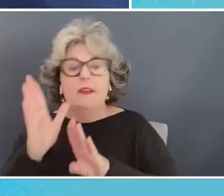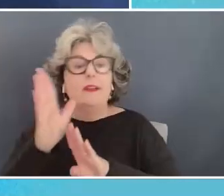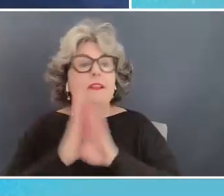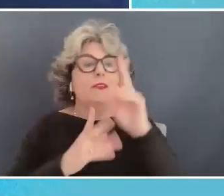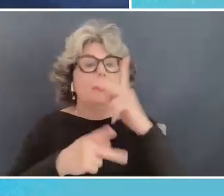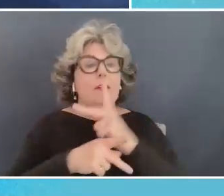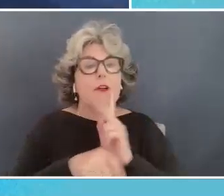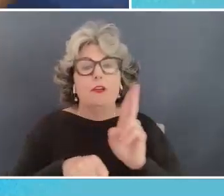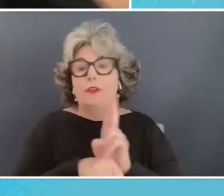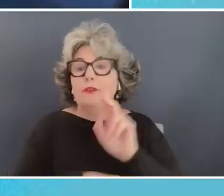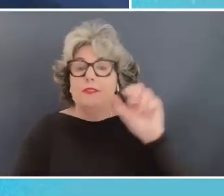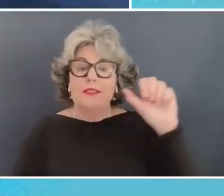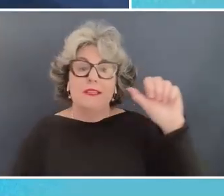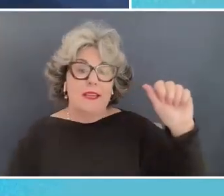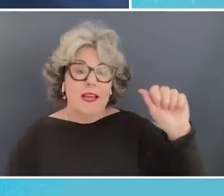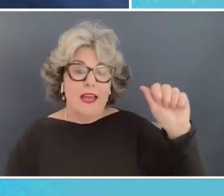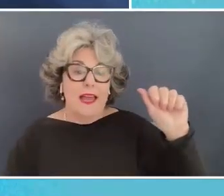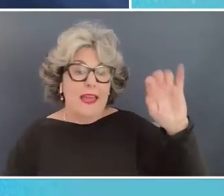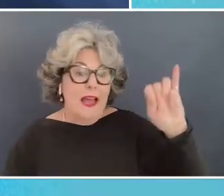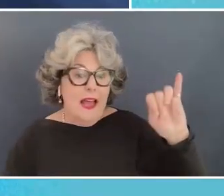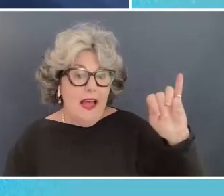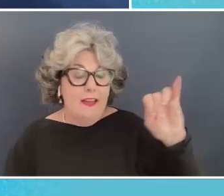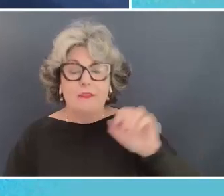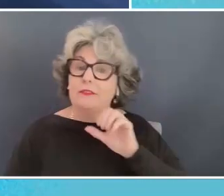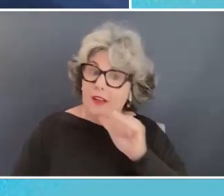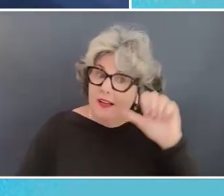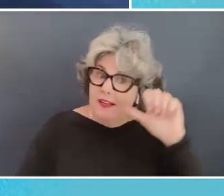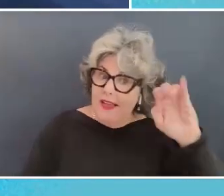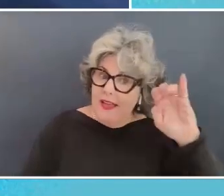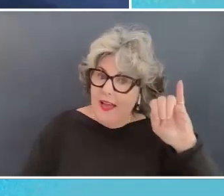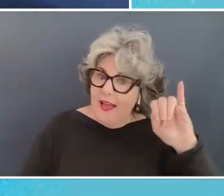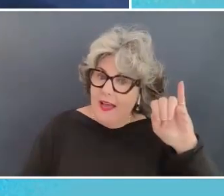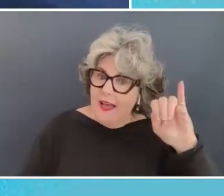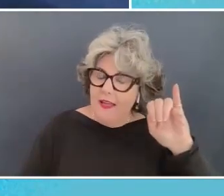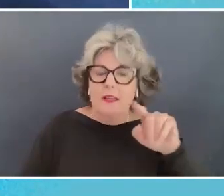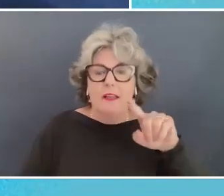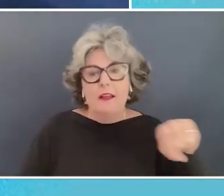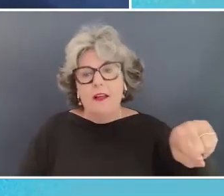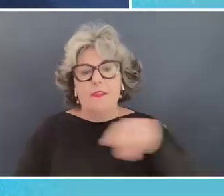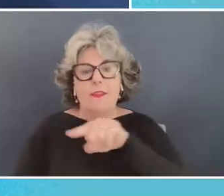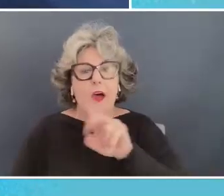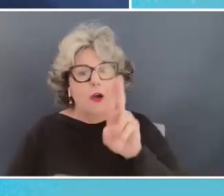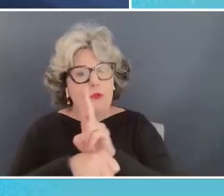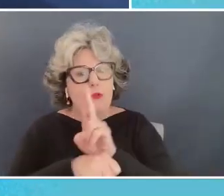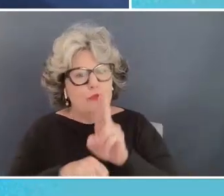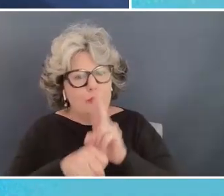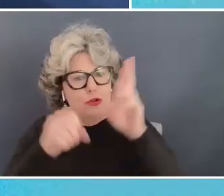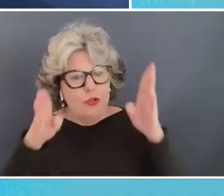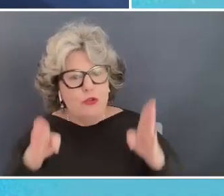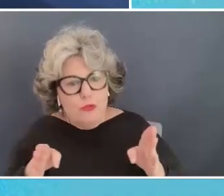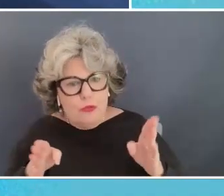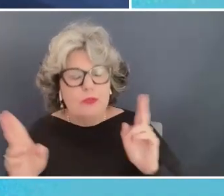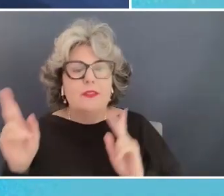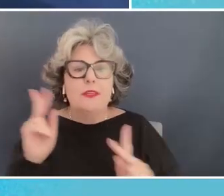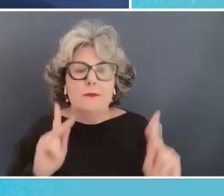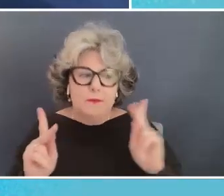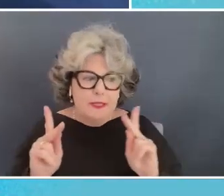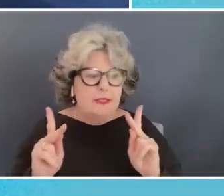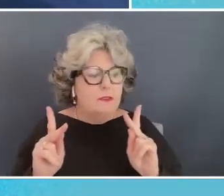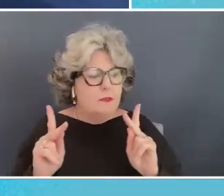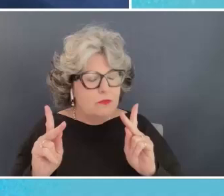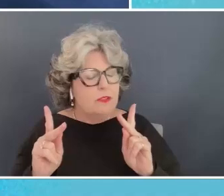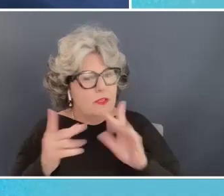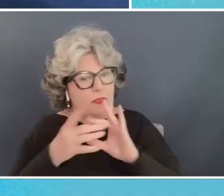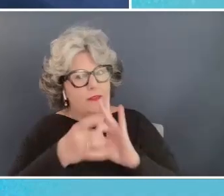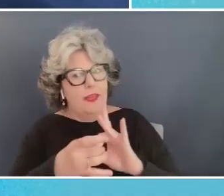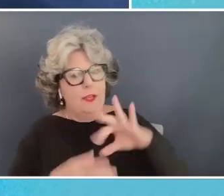intelligence intelligence or not making sure that the end user the affected party the one who is meant to to benefit